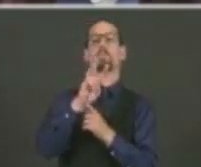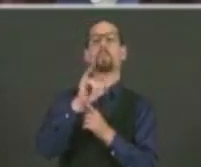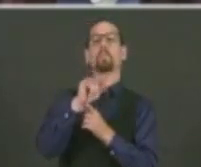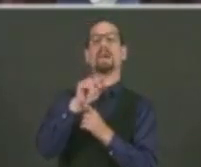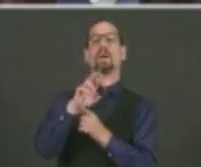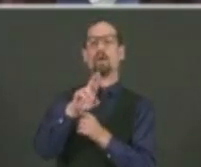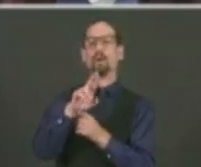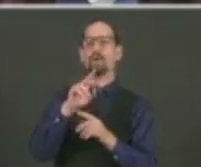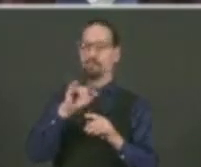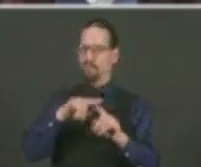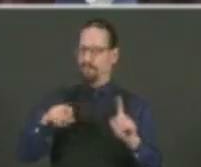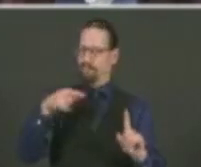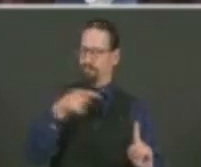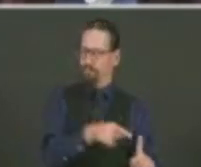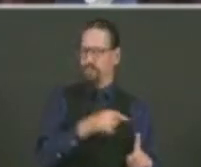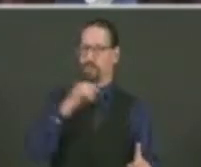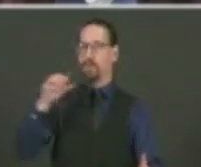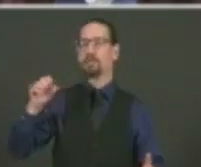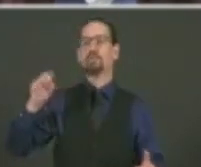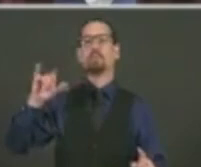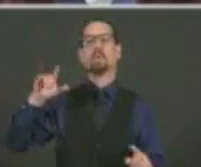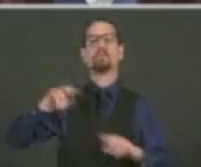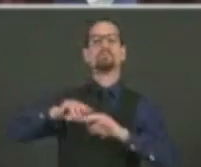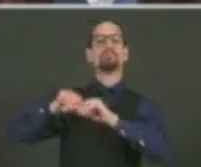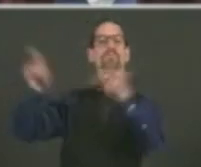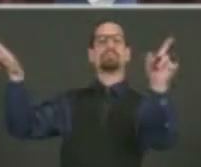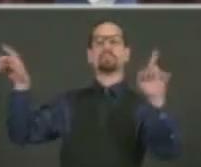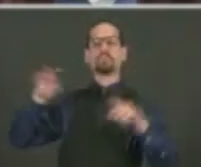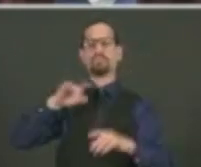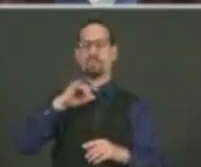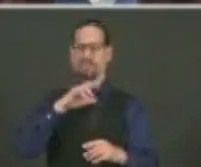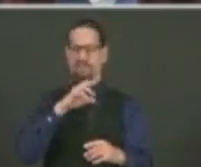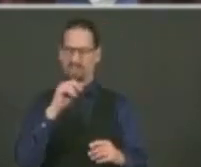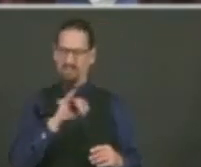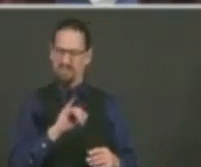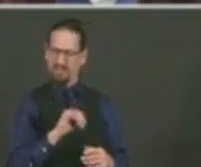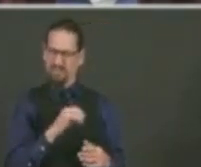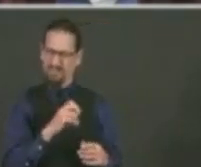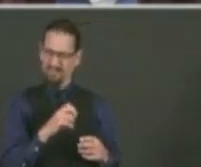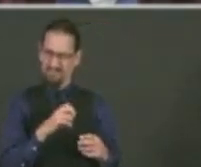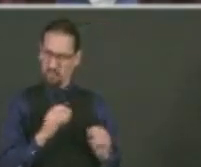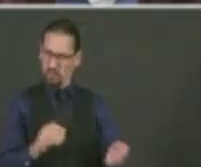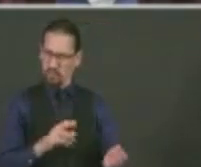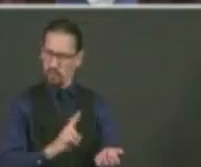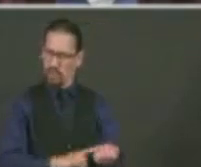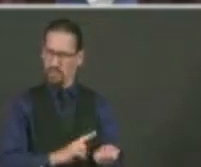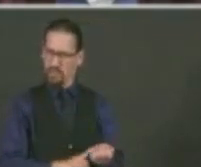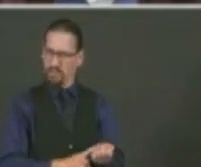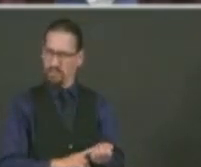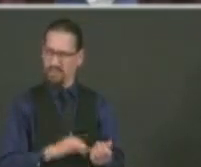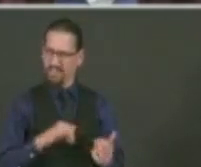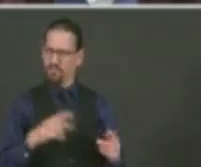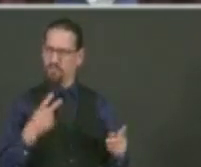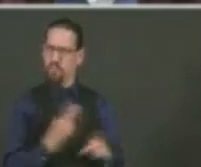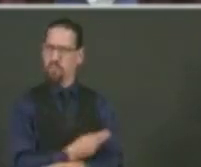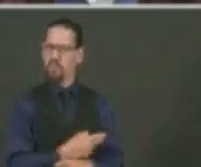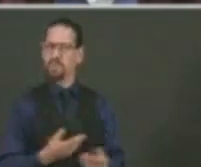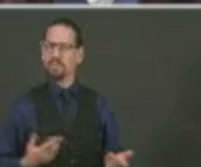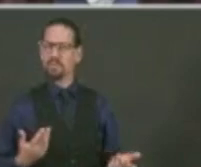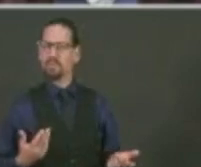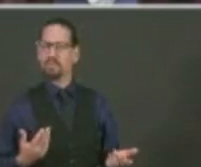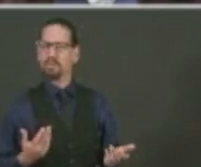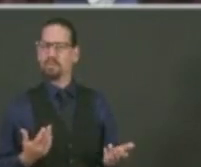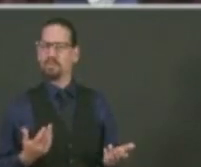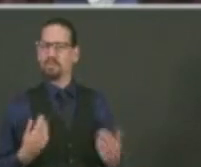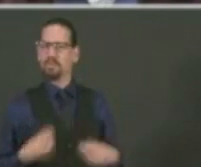you don't have a nurse at one of the schools is beyond troubling. It can be catastrophic. So when you see that type of divide,